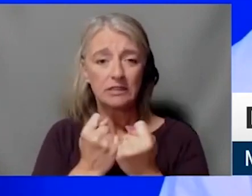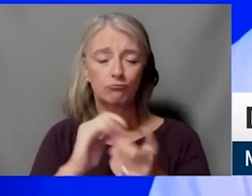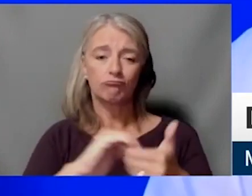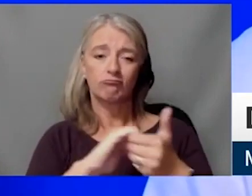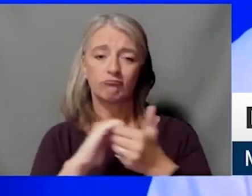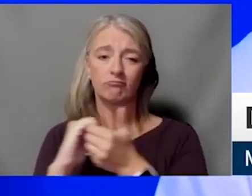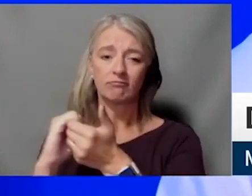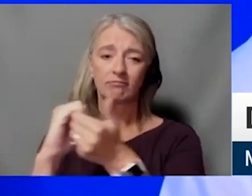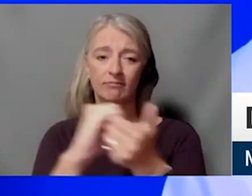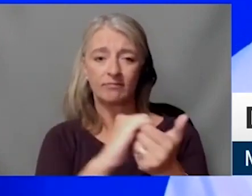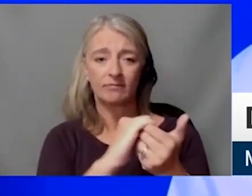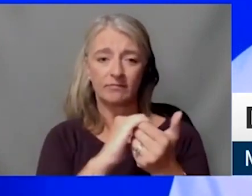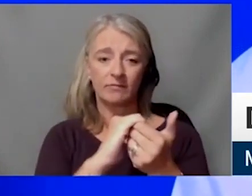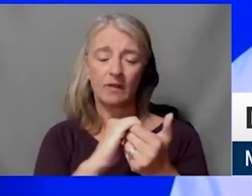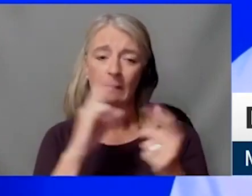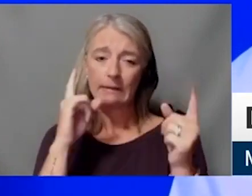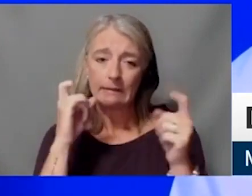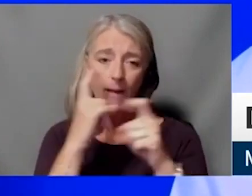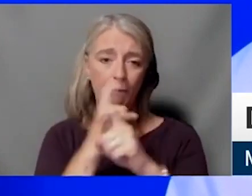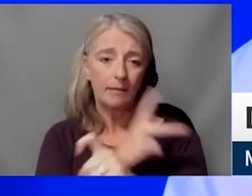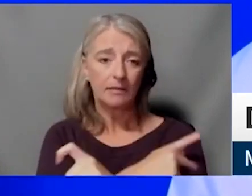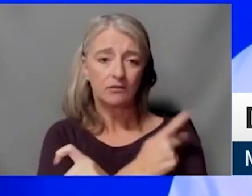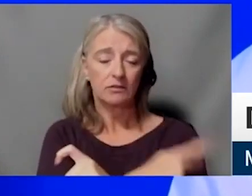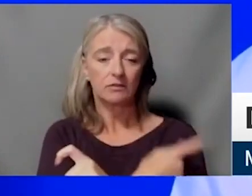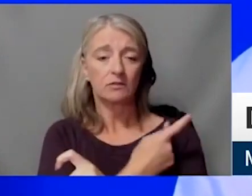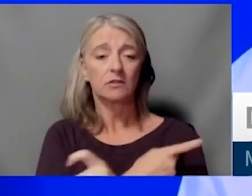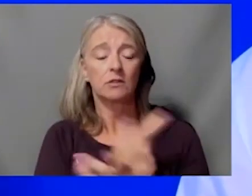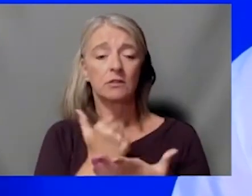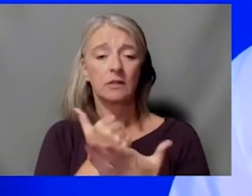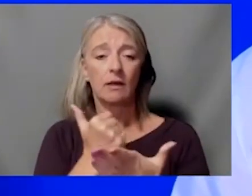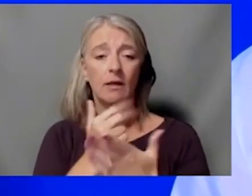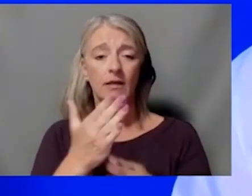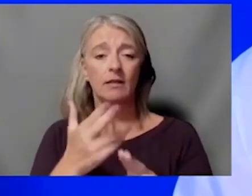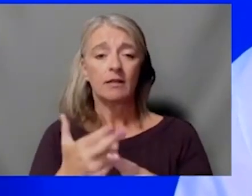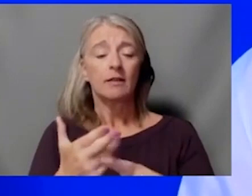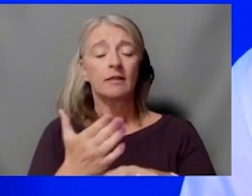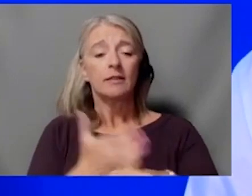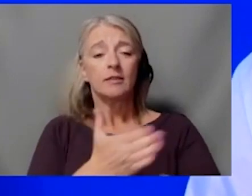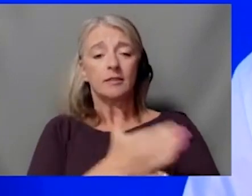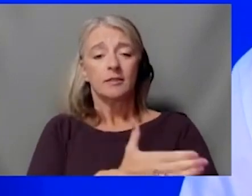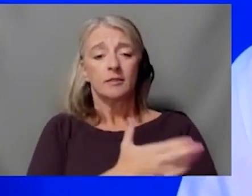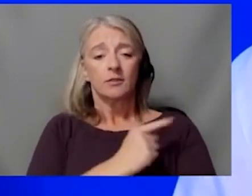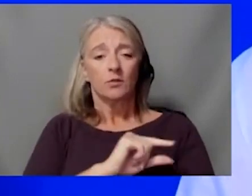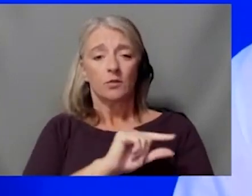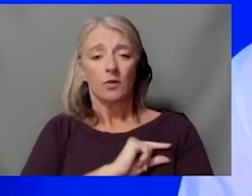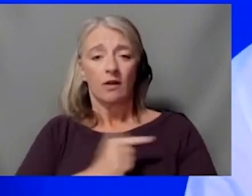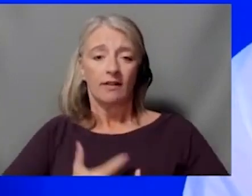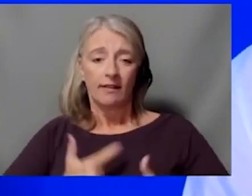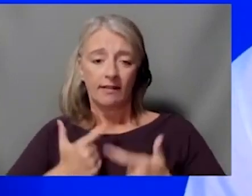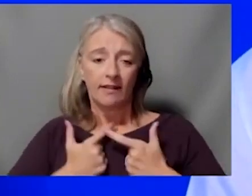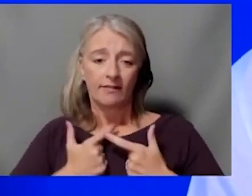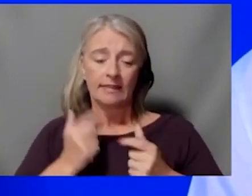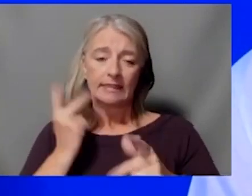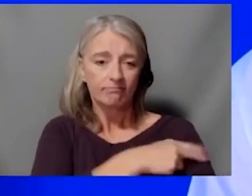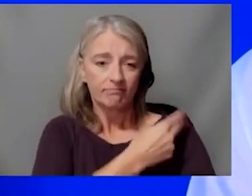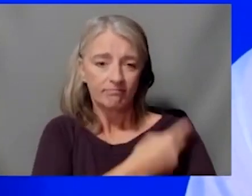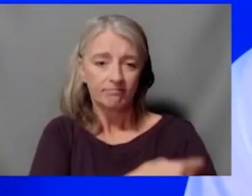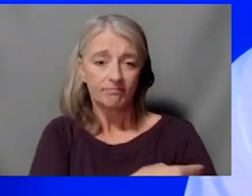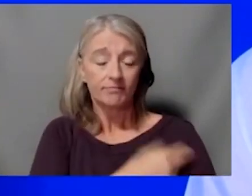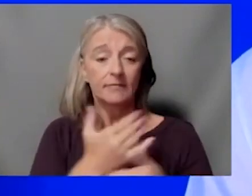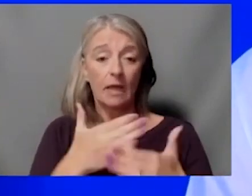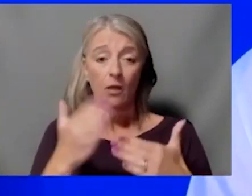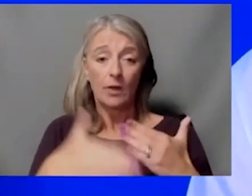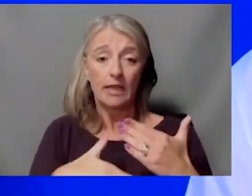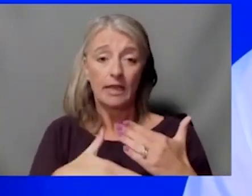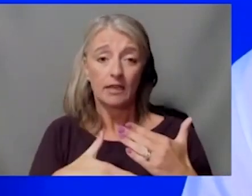continue to improve their, their quality of life and get them and keep them healthy and out of the hospital. As we get into the weekend, please everybody